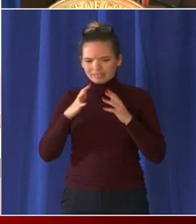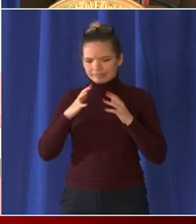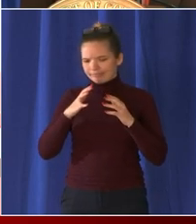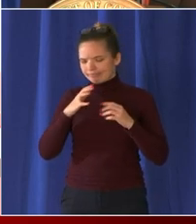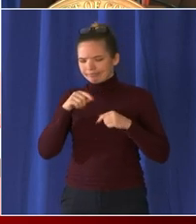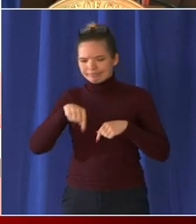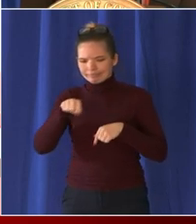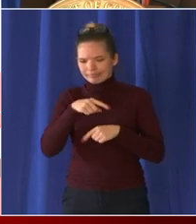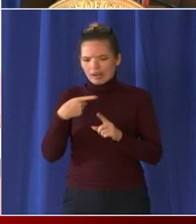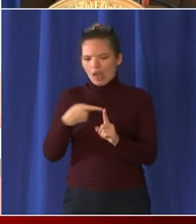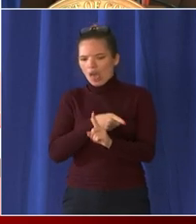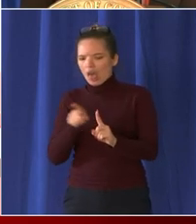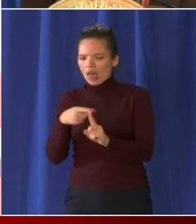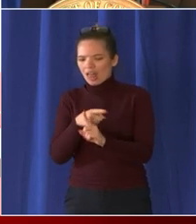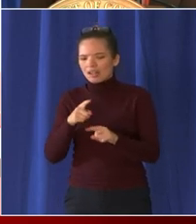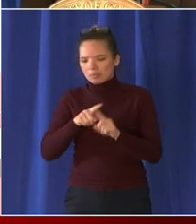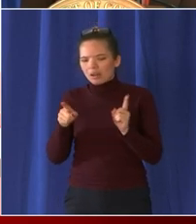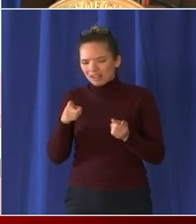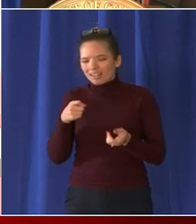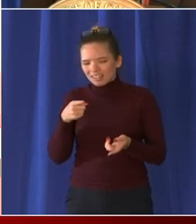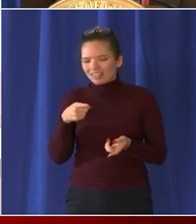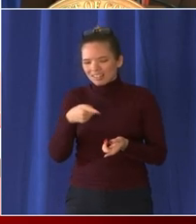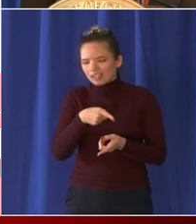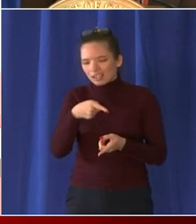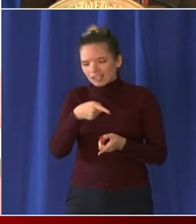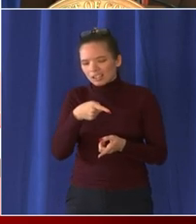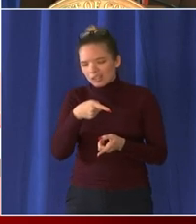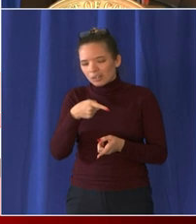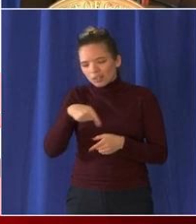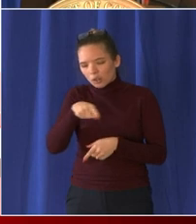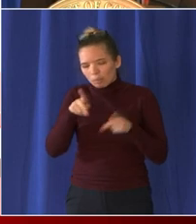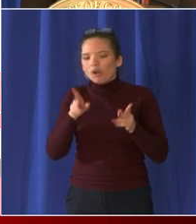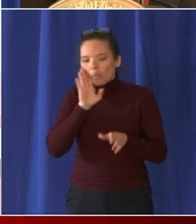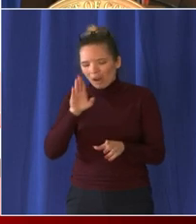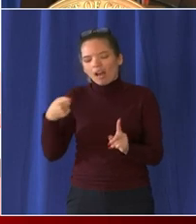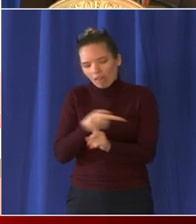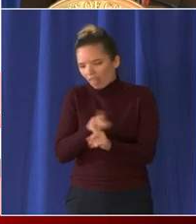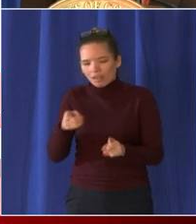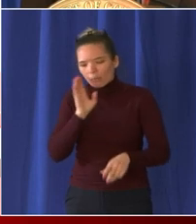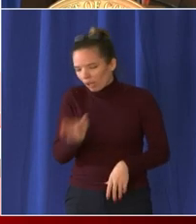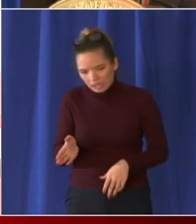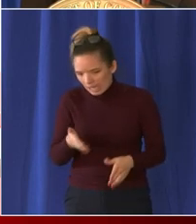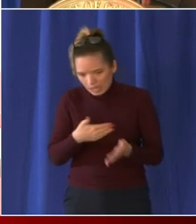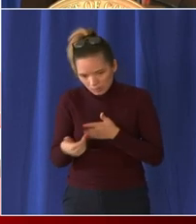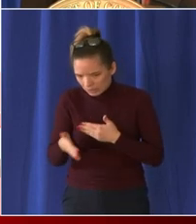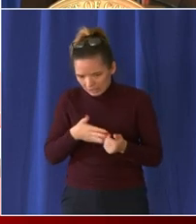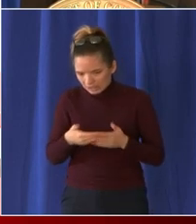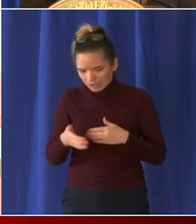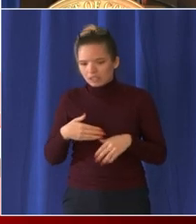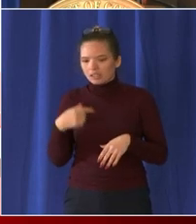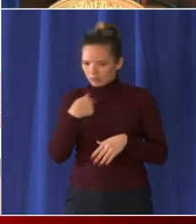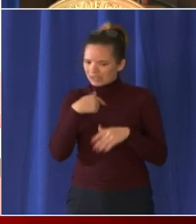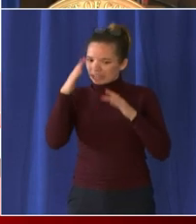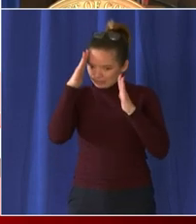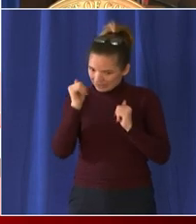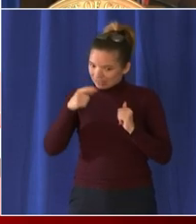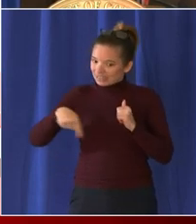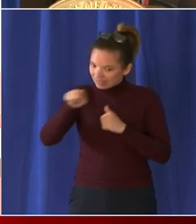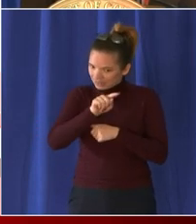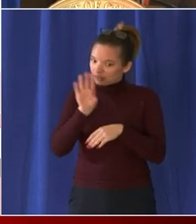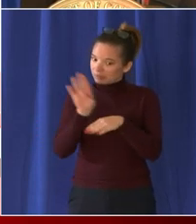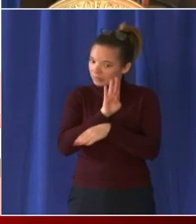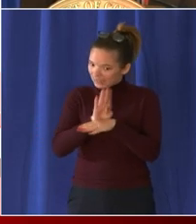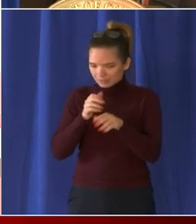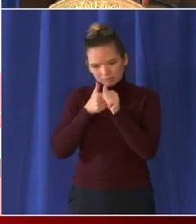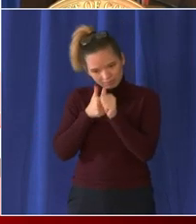from when we tell people what the expectation is um and when businesses set out that expectation that people